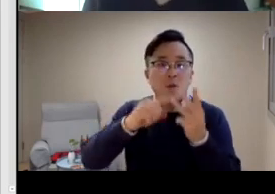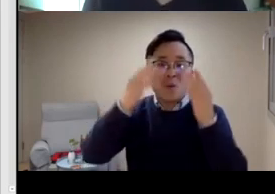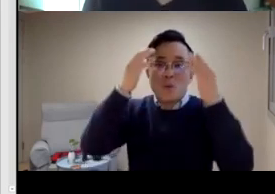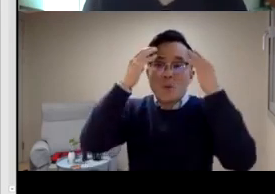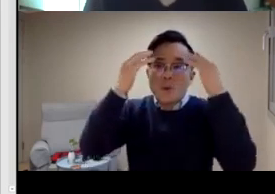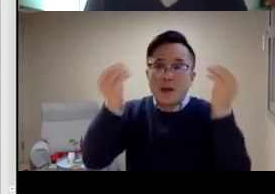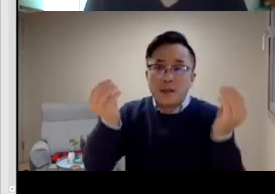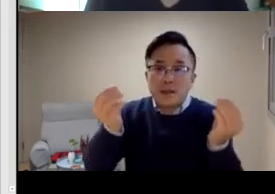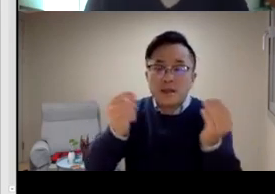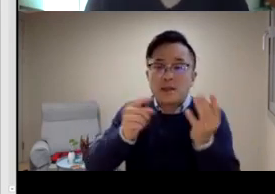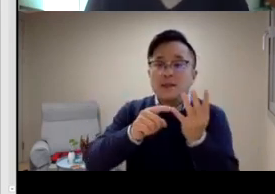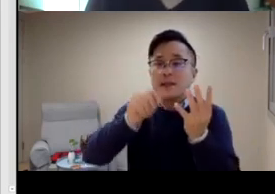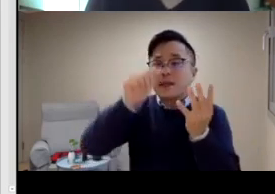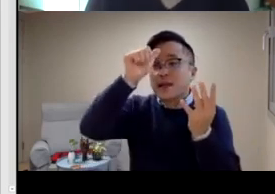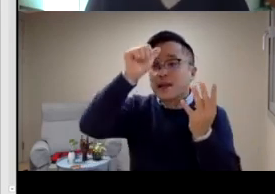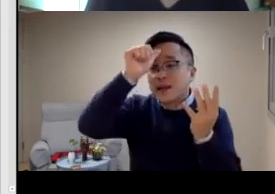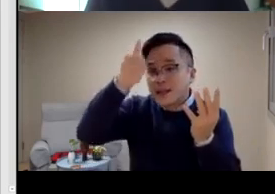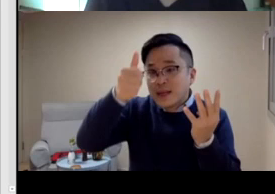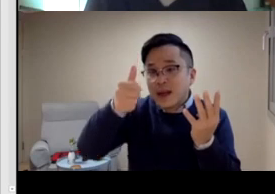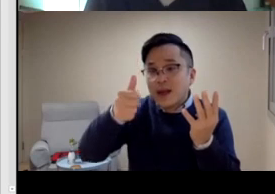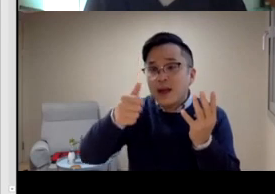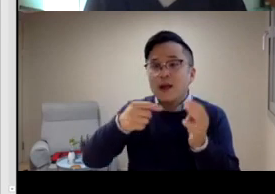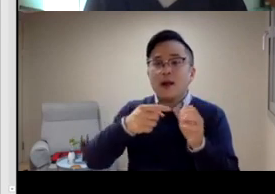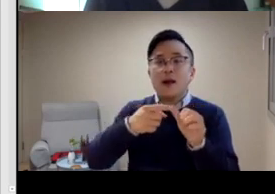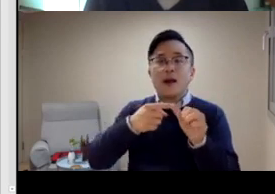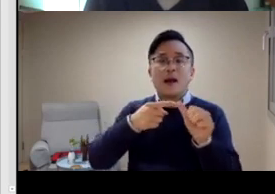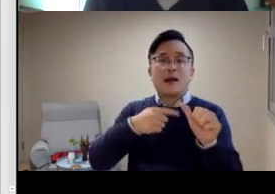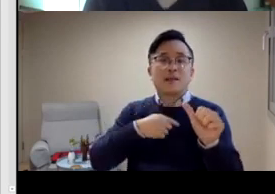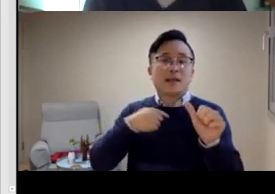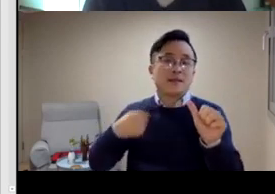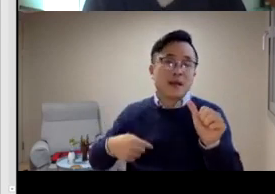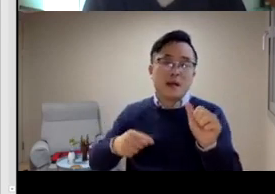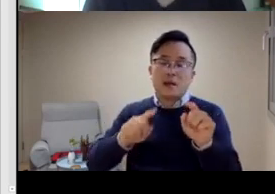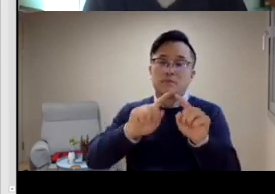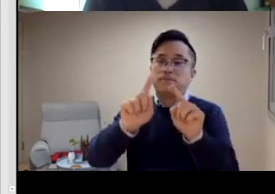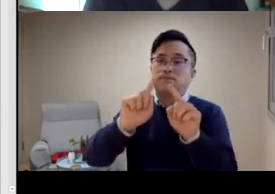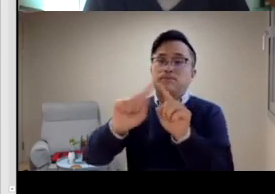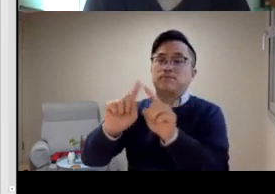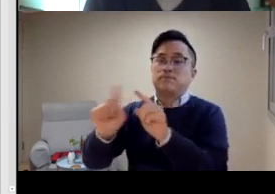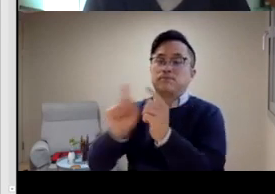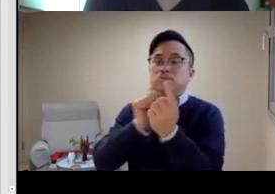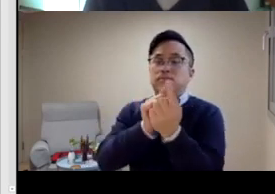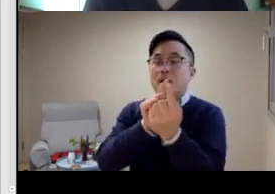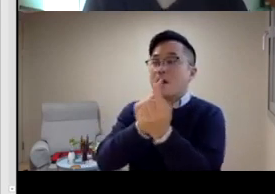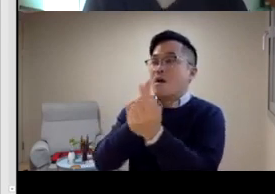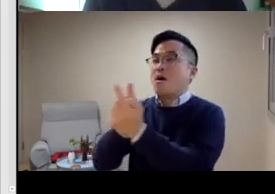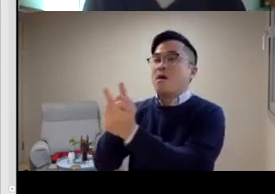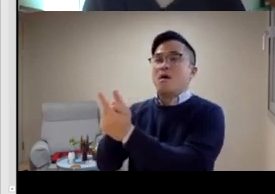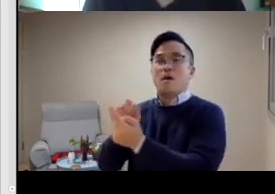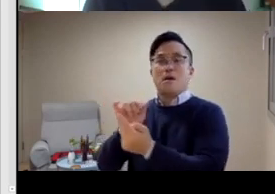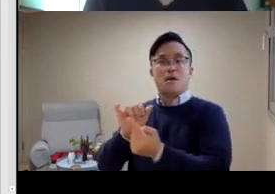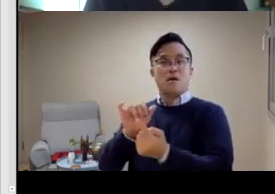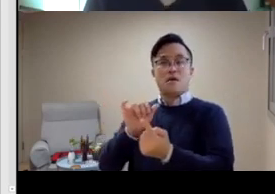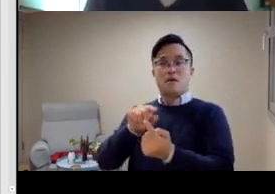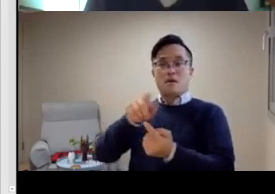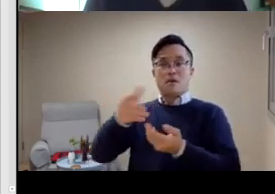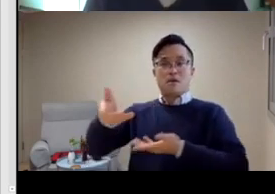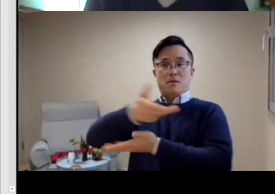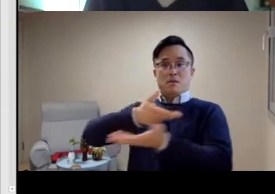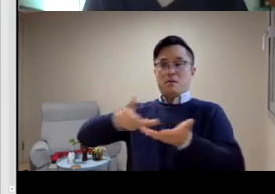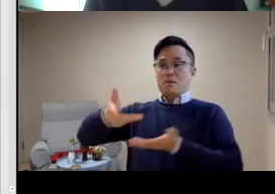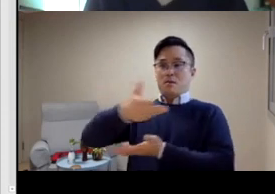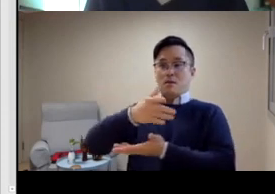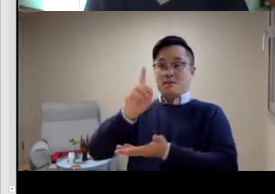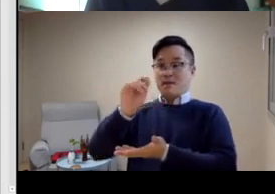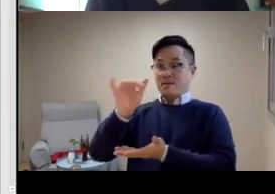I met a Turkish Deaf person from India, someone from India, from Germany,